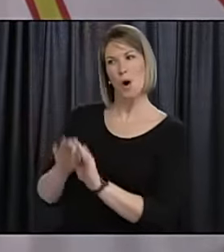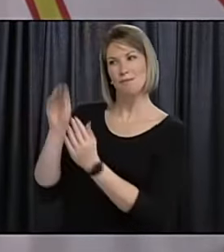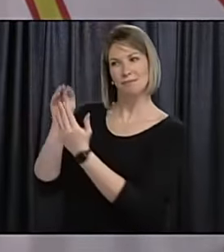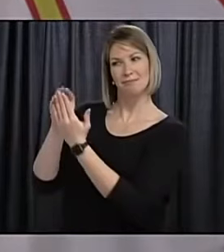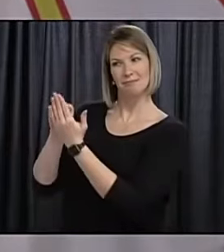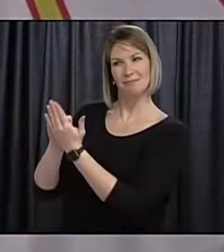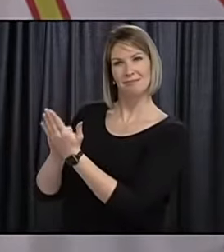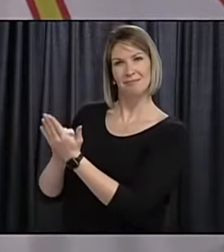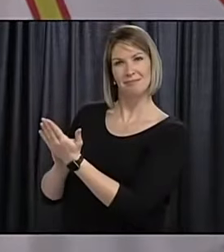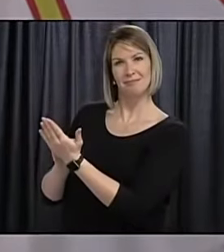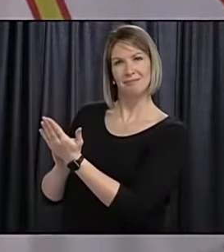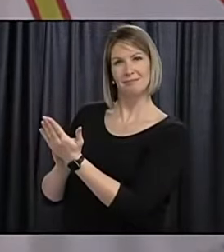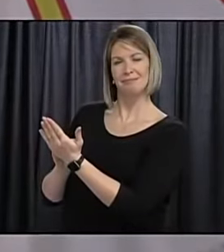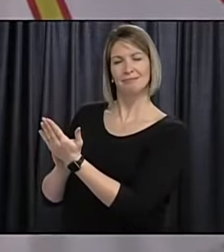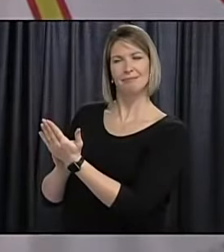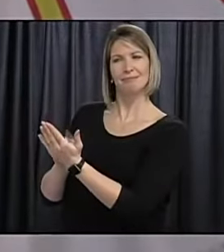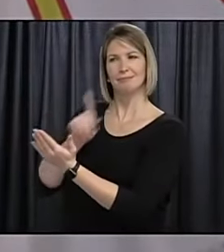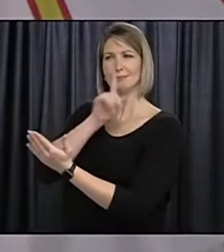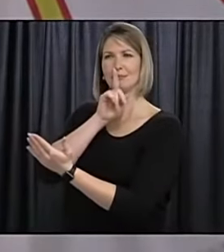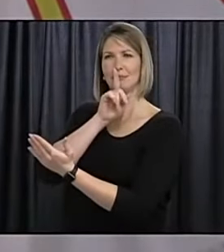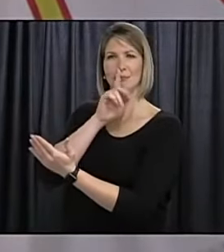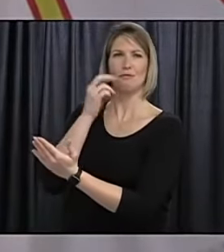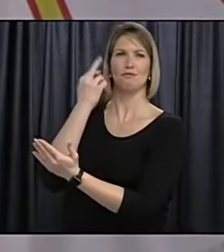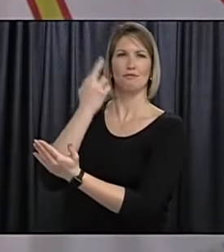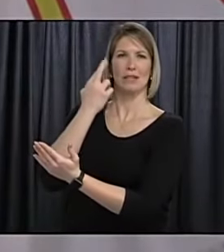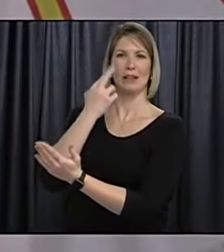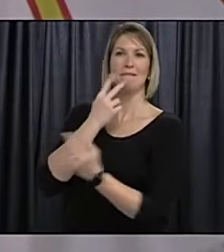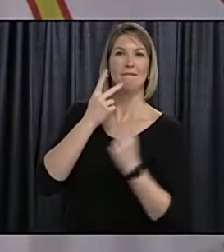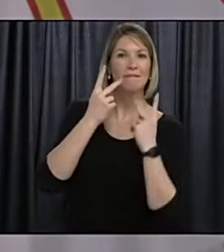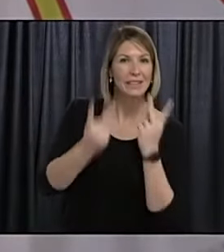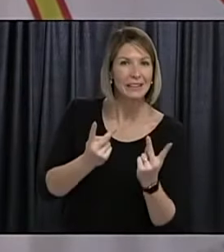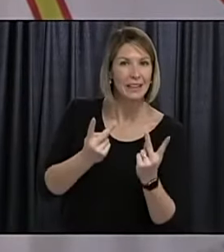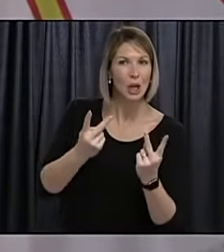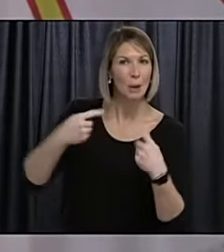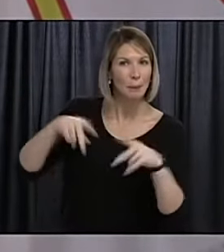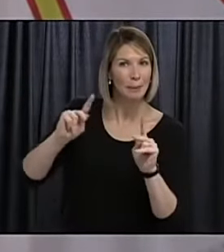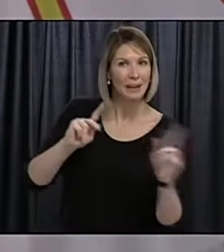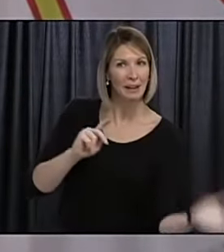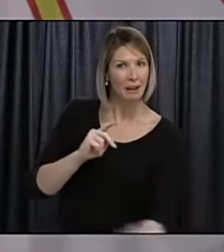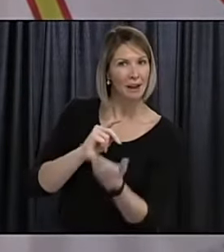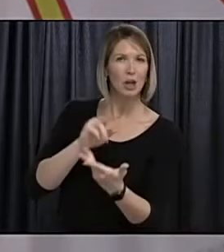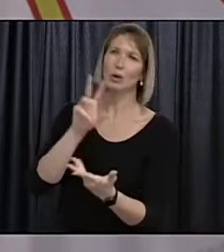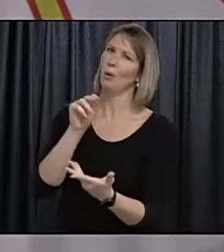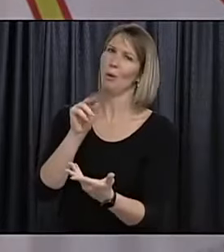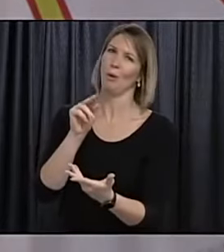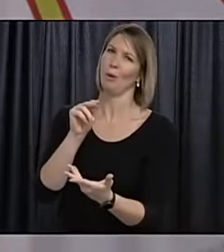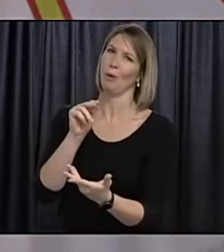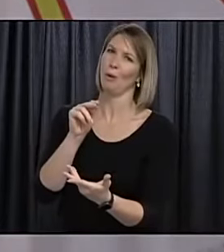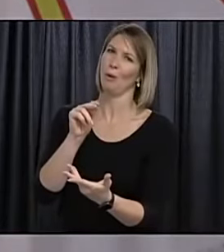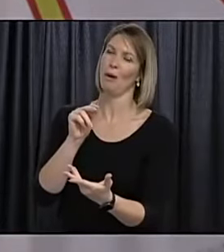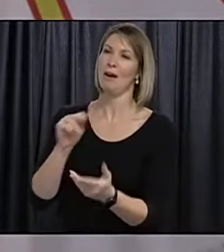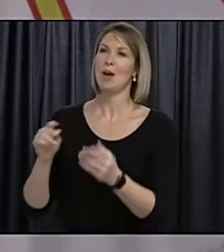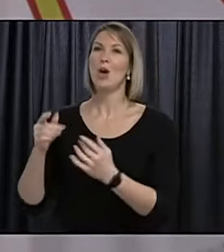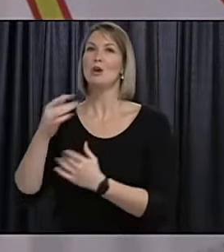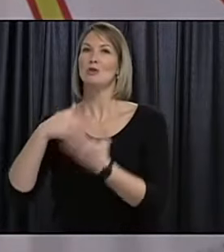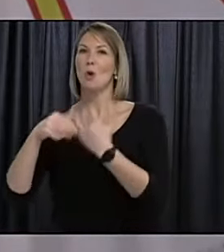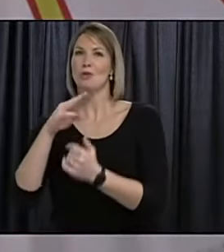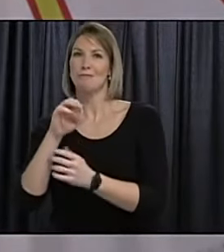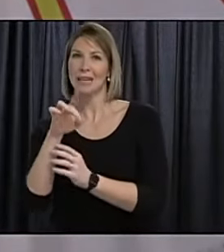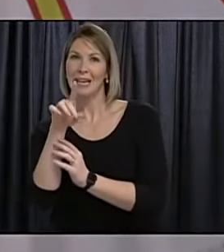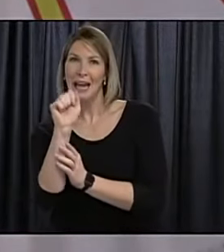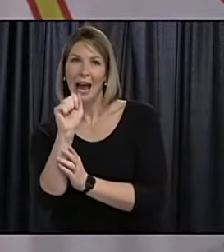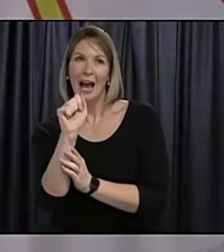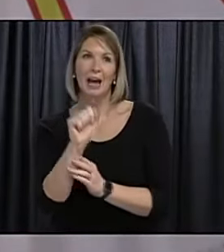for the purpose of visiting would not be considered a reason for exemption um so you know what someone says on social media and what